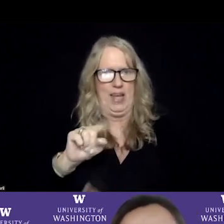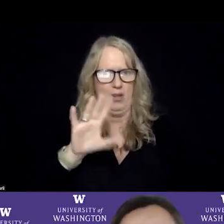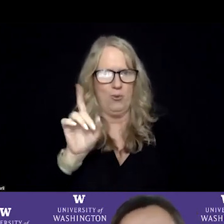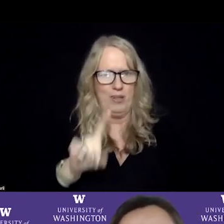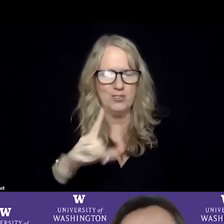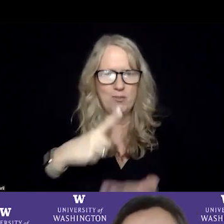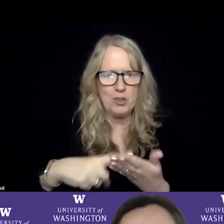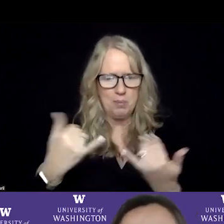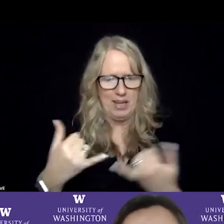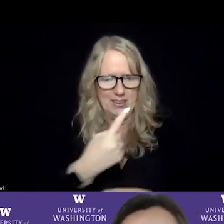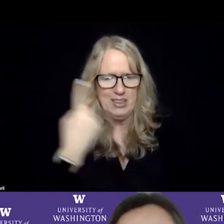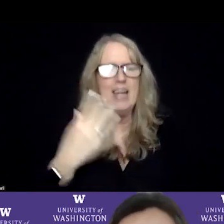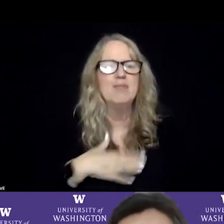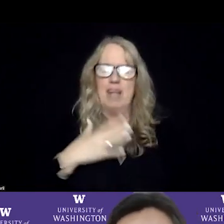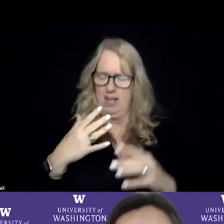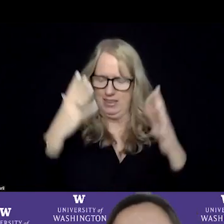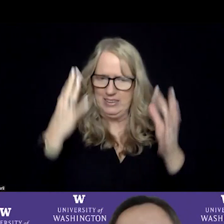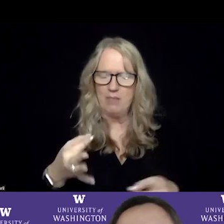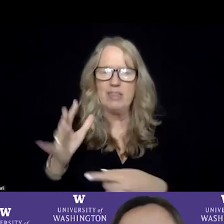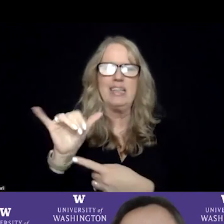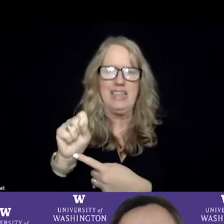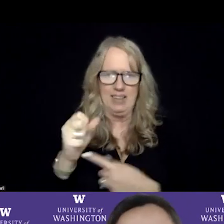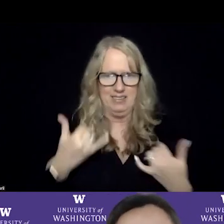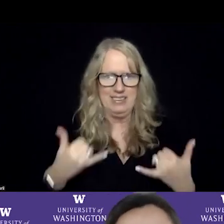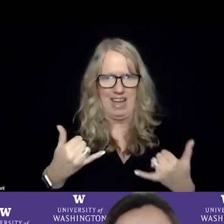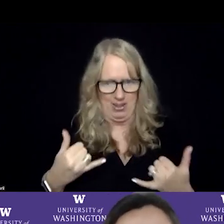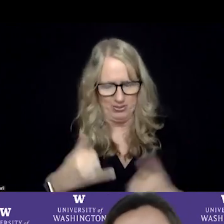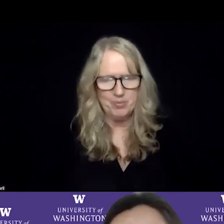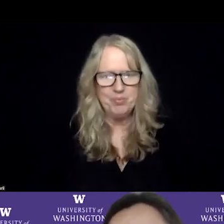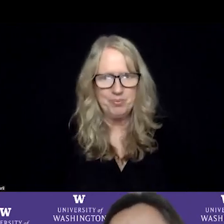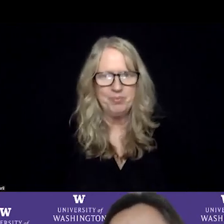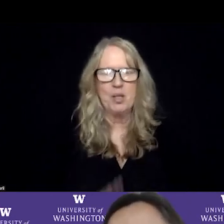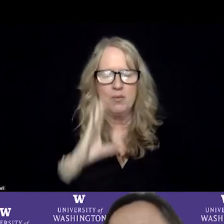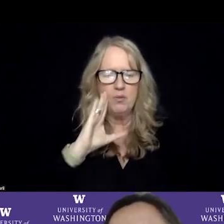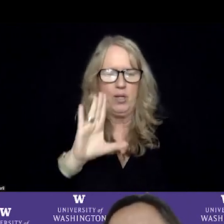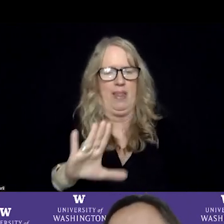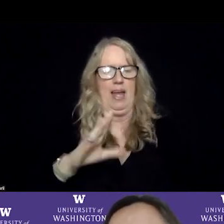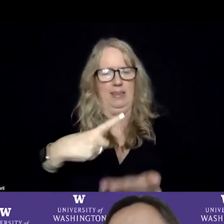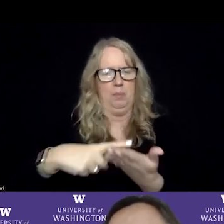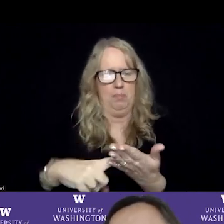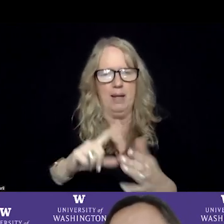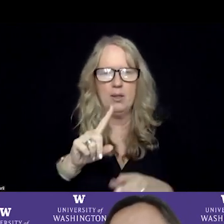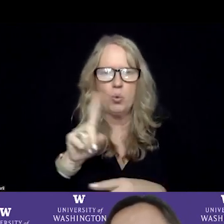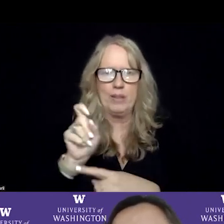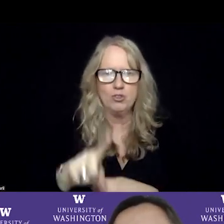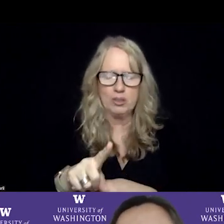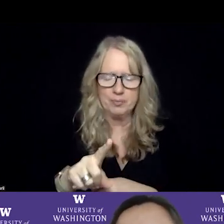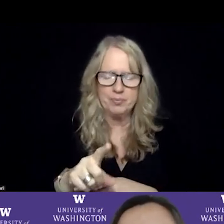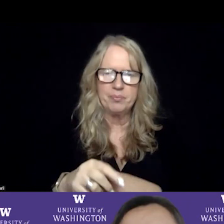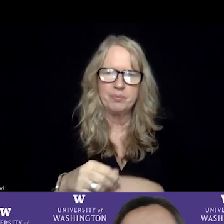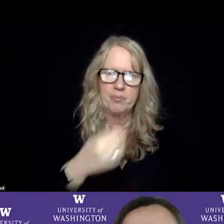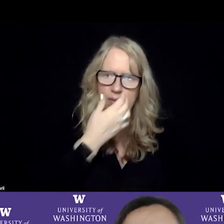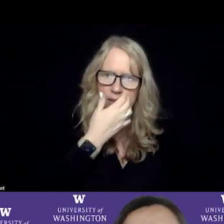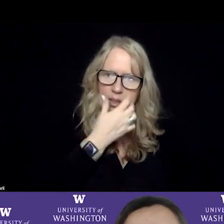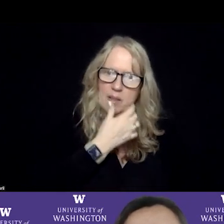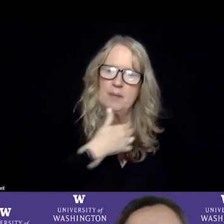can tell you today, I responded definitely yes, you know, in that debate question. So, in the past year,